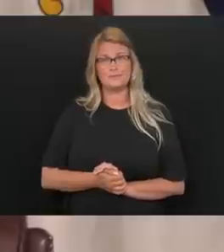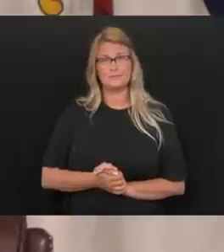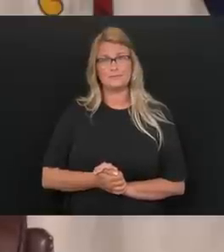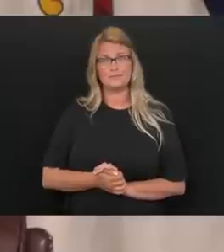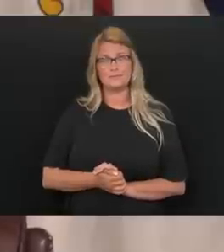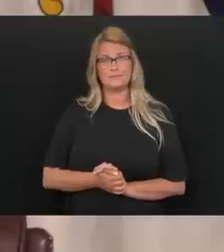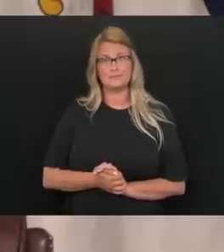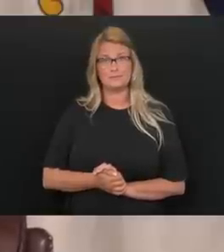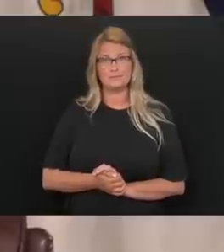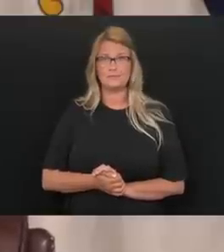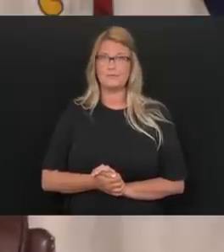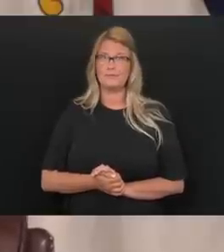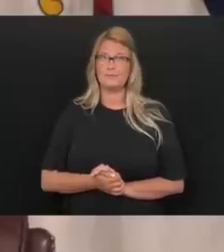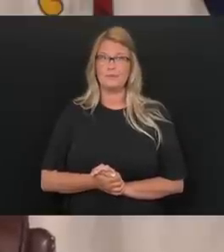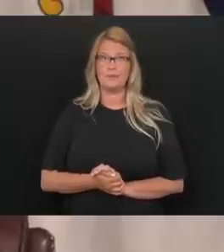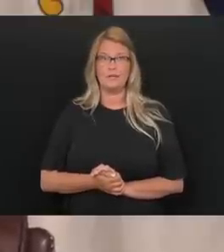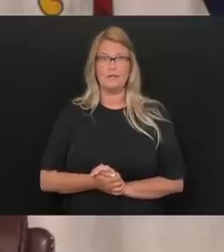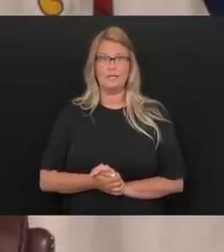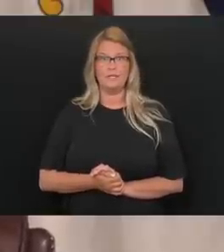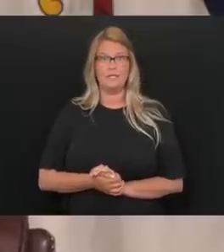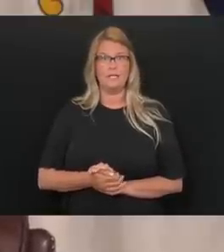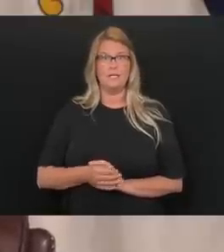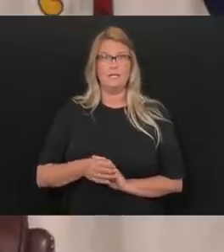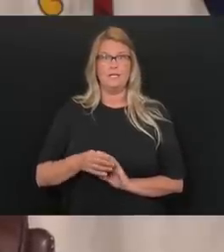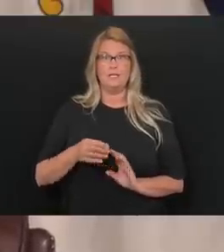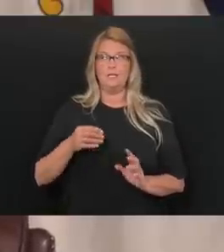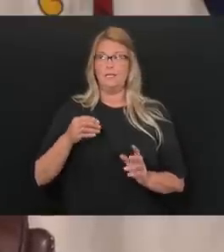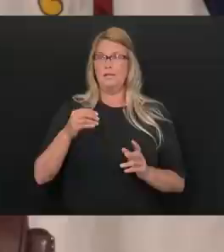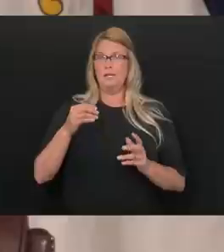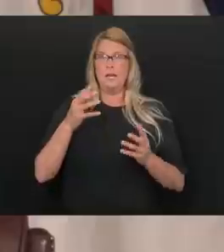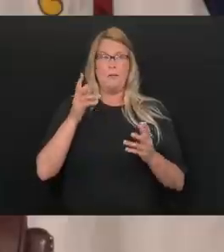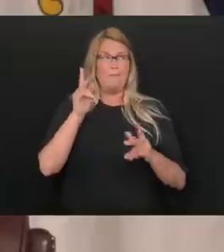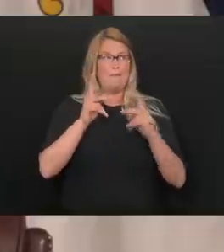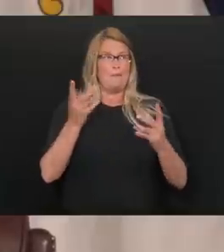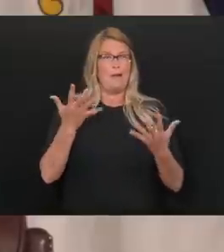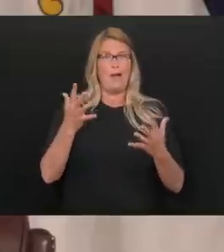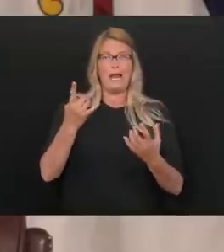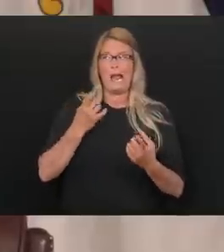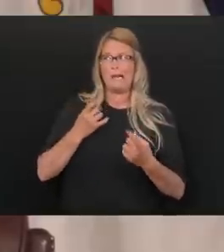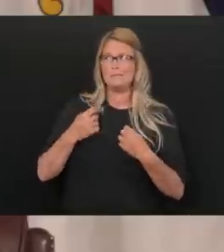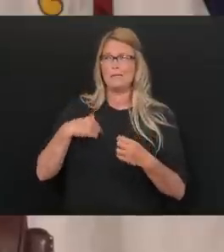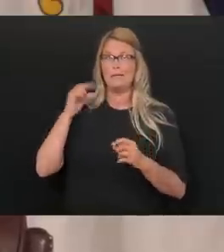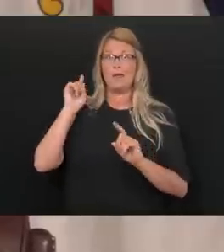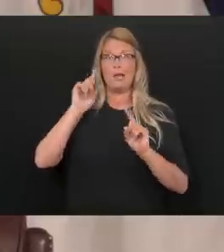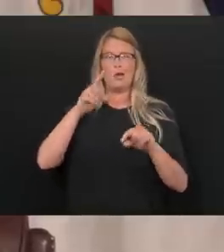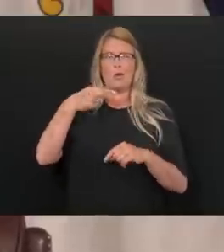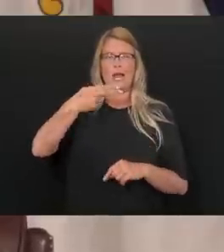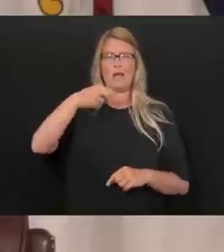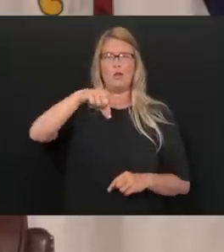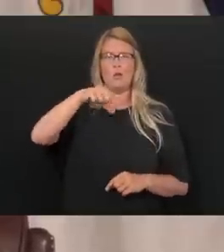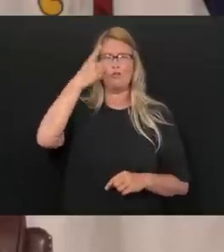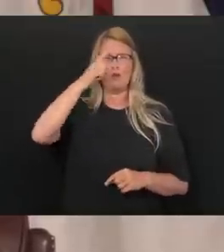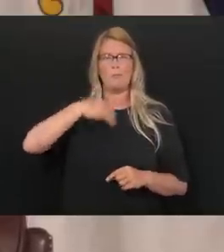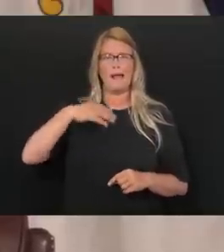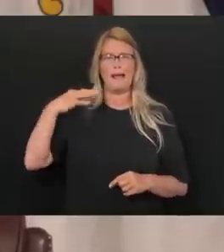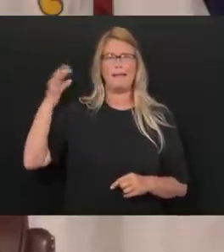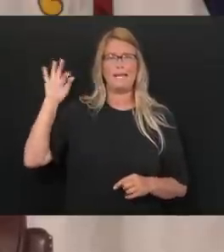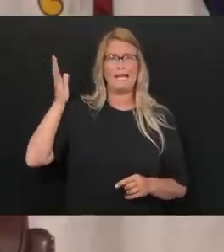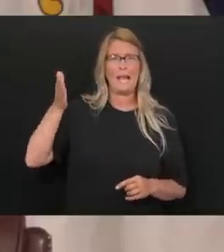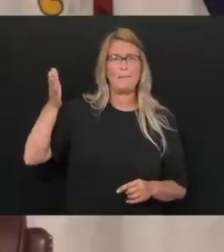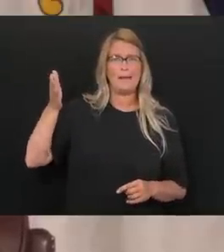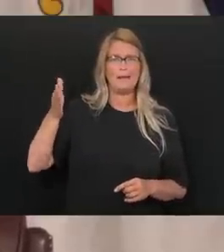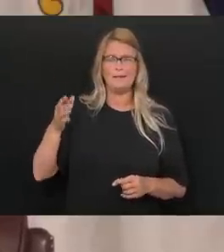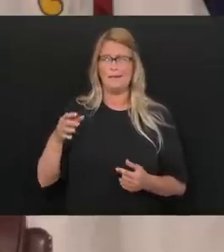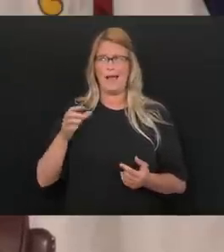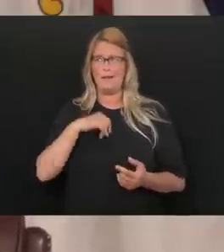I mean, you know, I was asked just a few minutes ago about going to my campaign headquarters, you know, if I was all wrapped up in the election